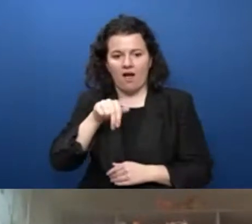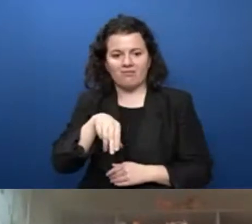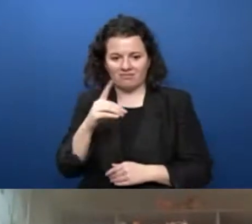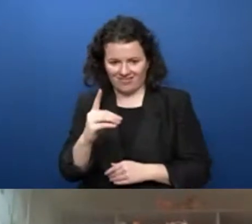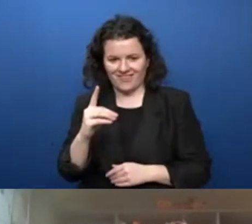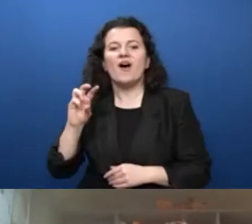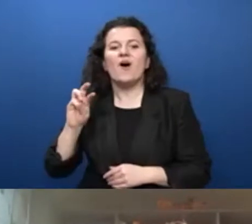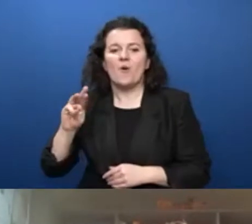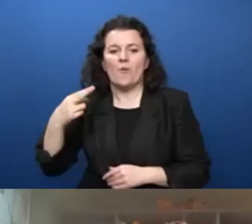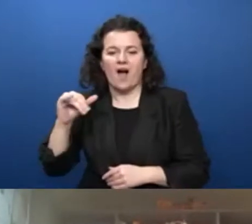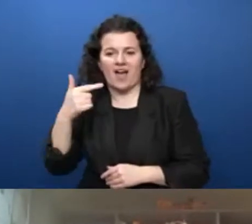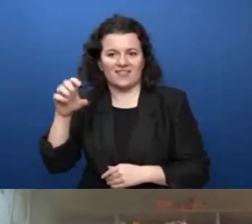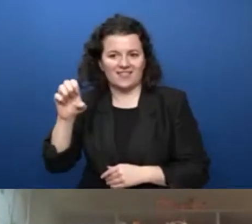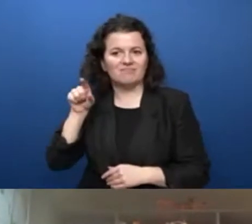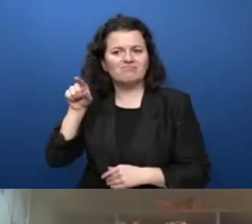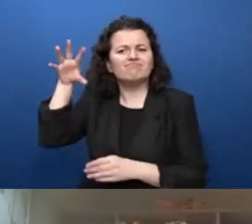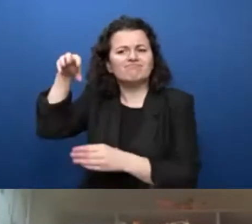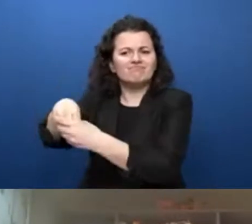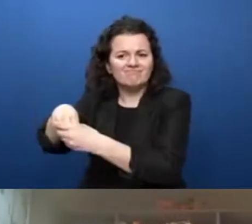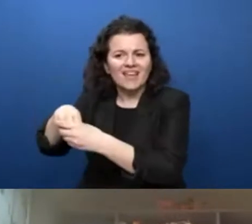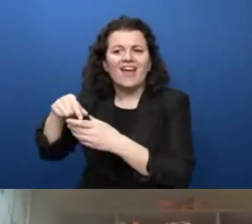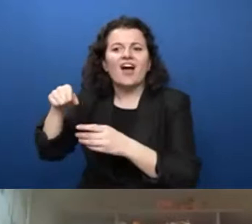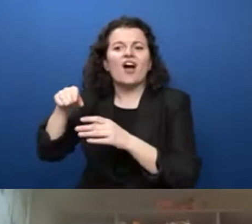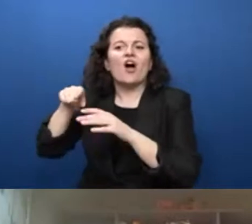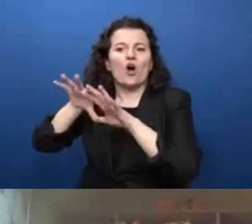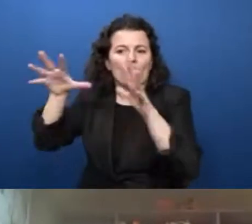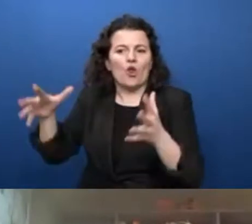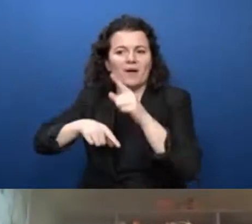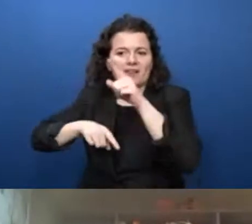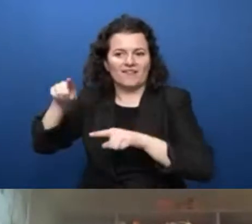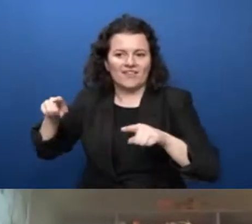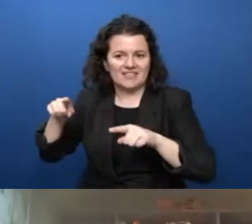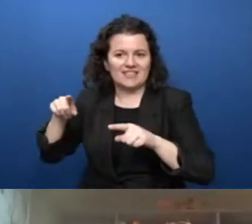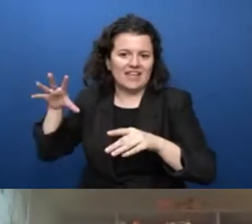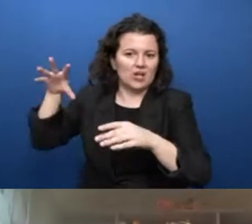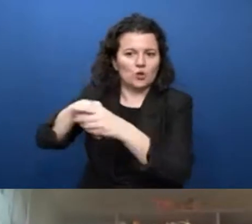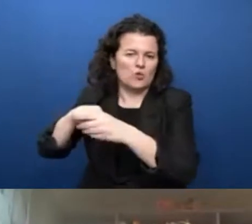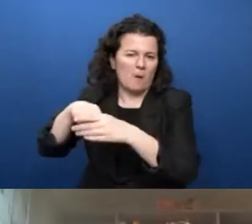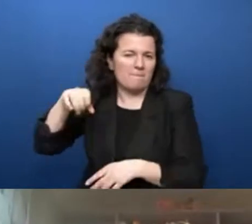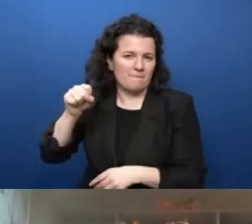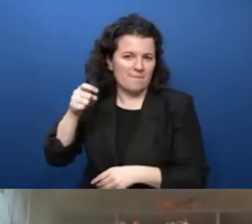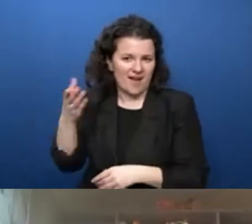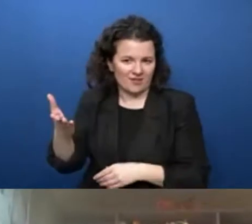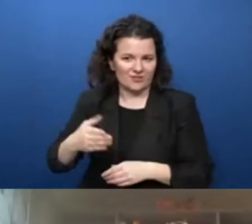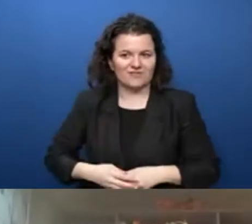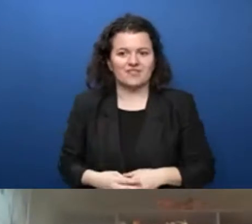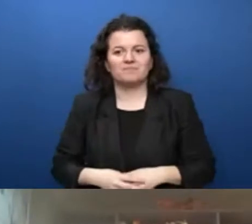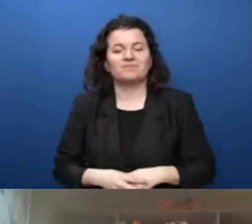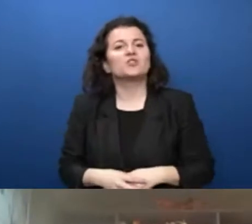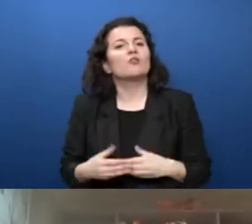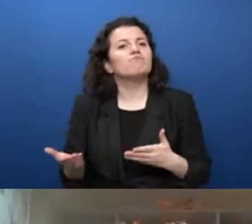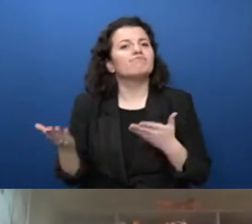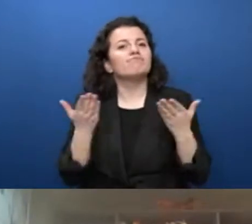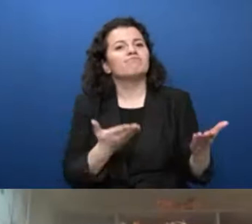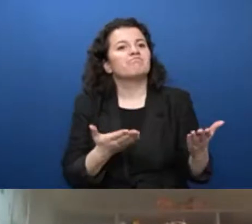Giannumis. What are some examples of good solutions for digital inclusion? And what can we learn from that? So